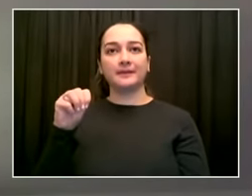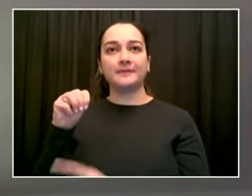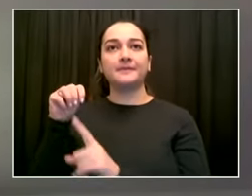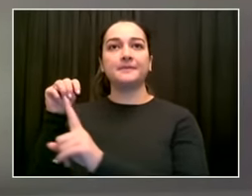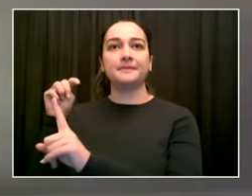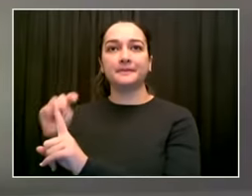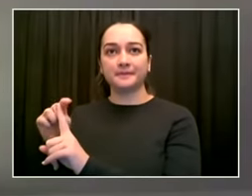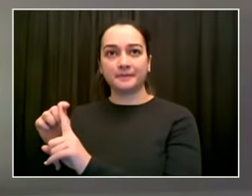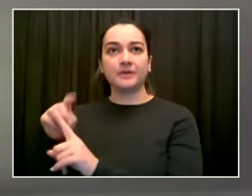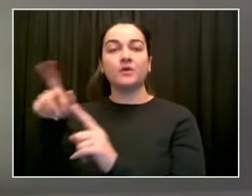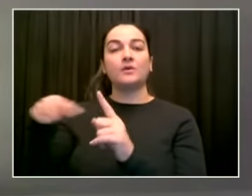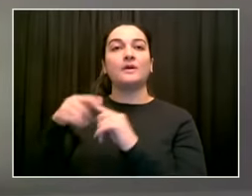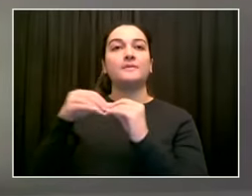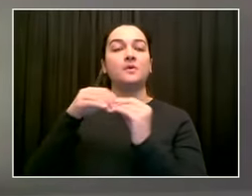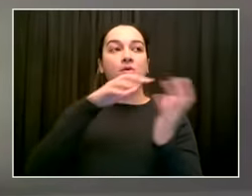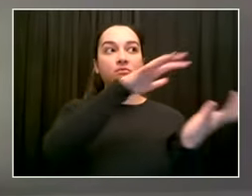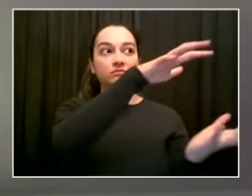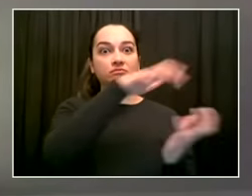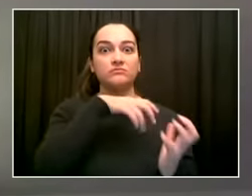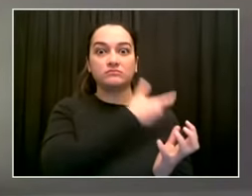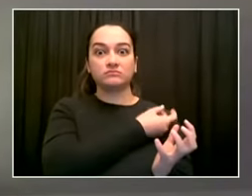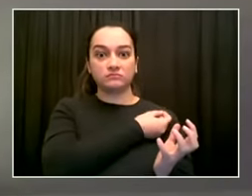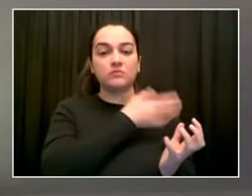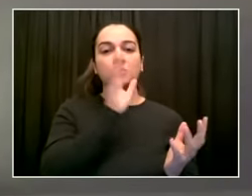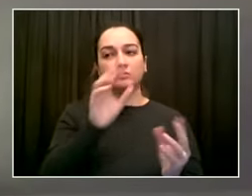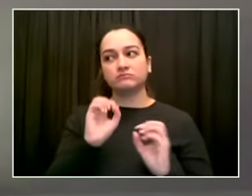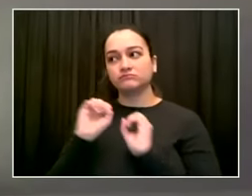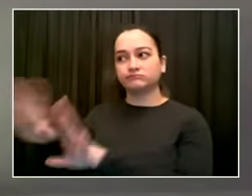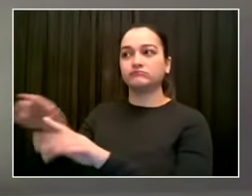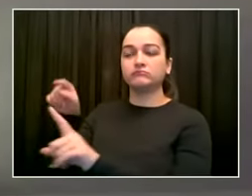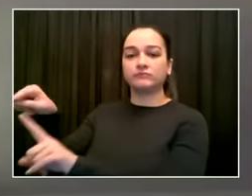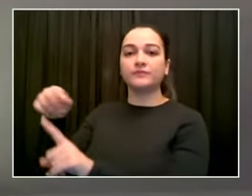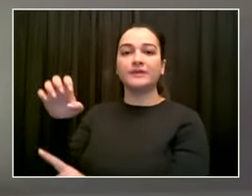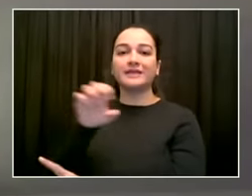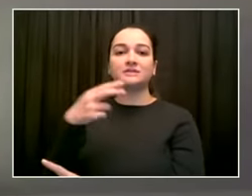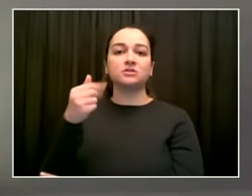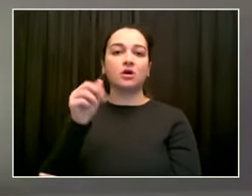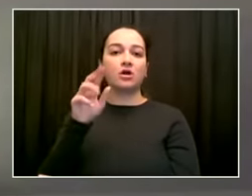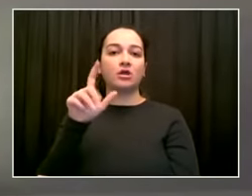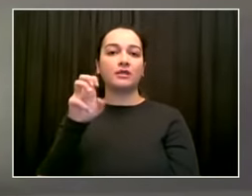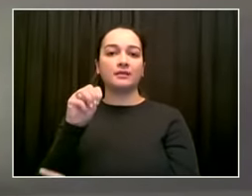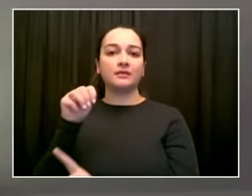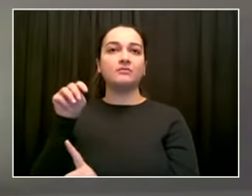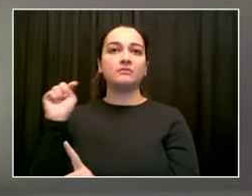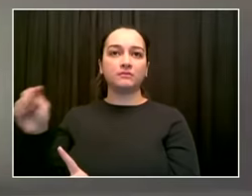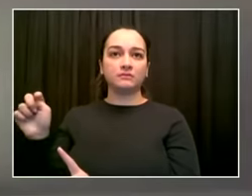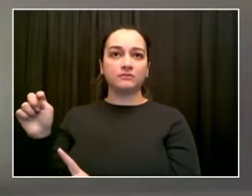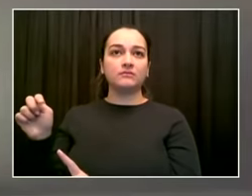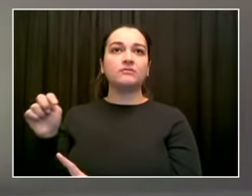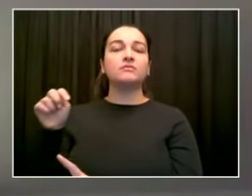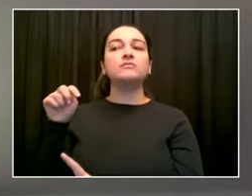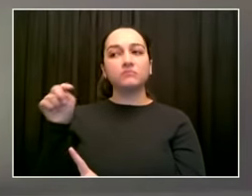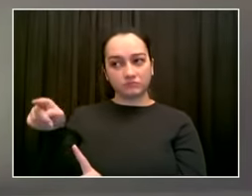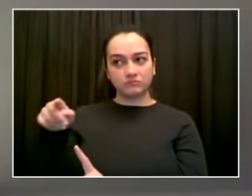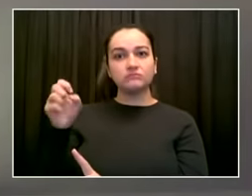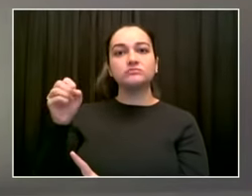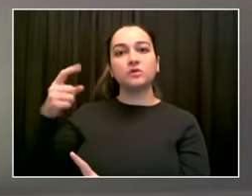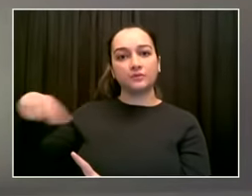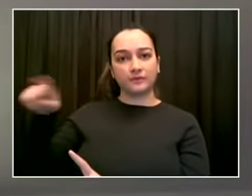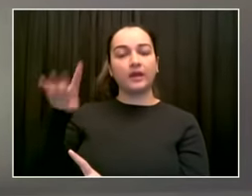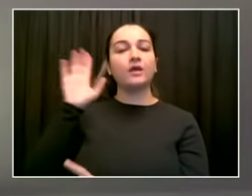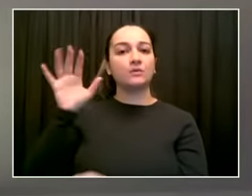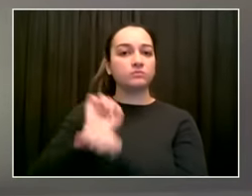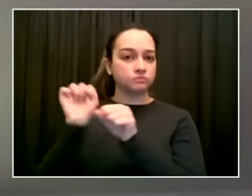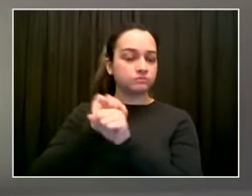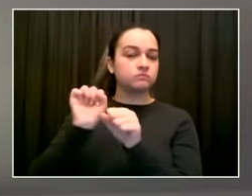staff at MED are very motivated and look forward to vaccinating more of their patients and neighbors in East Harlem.